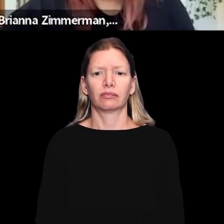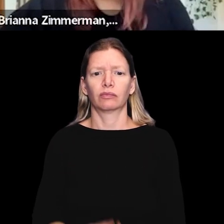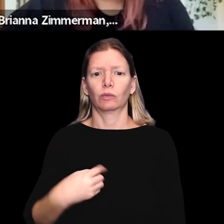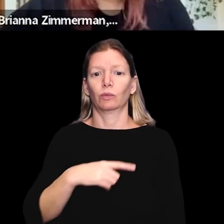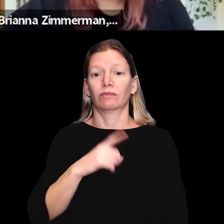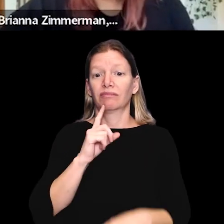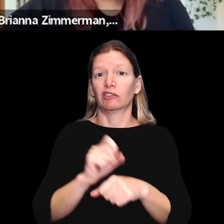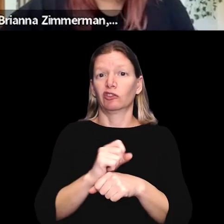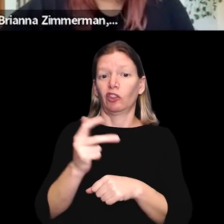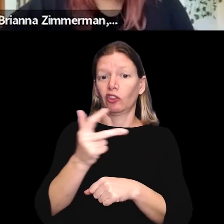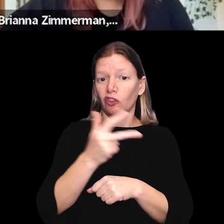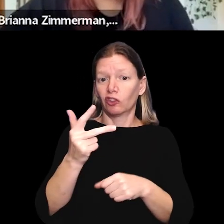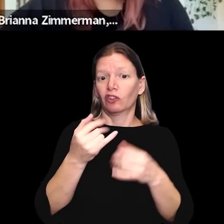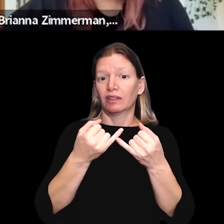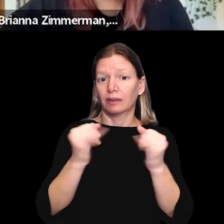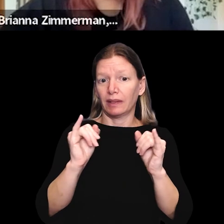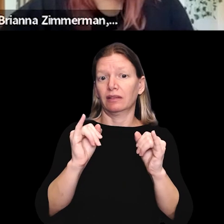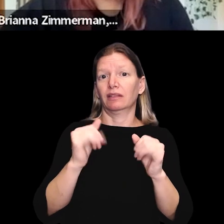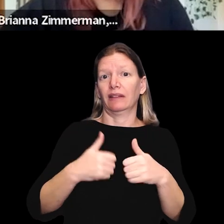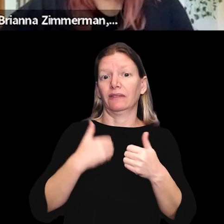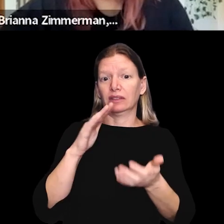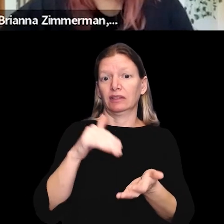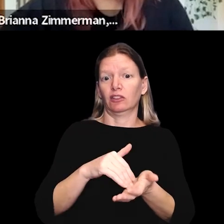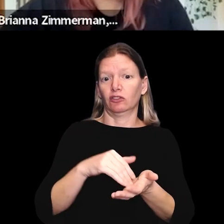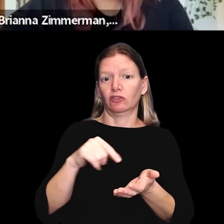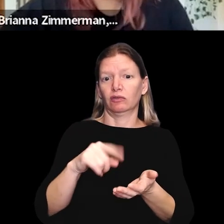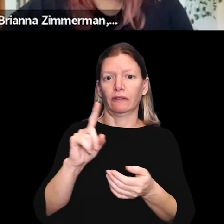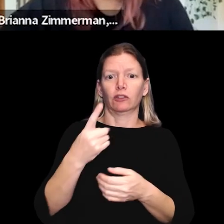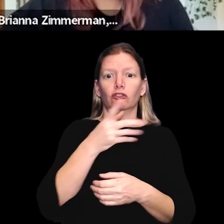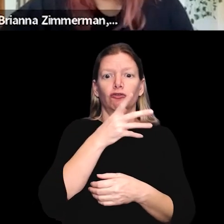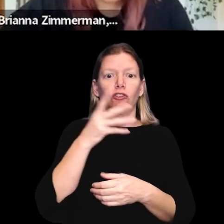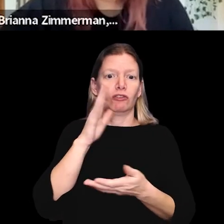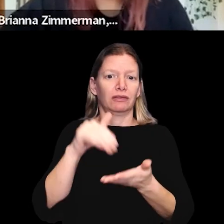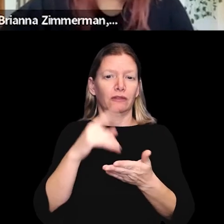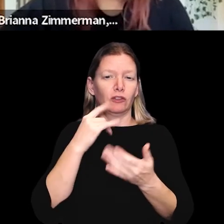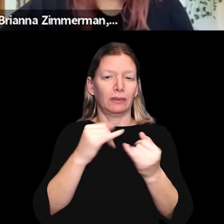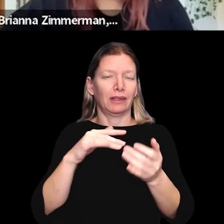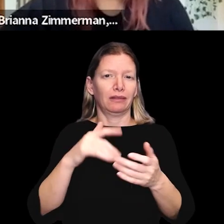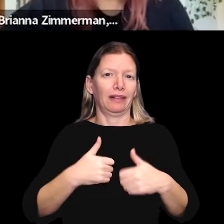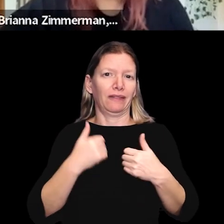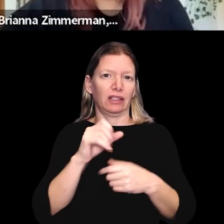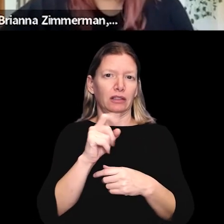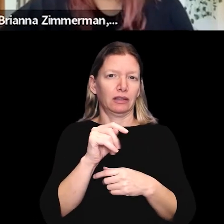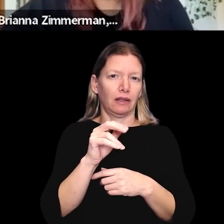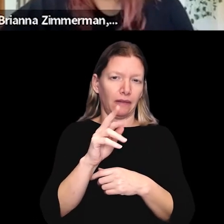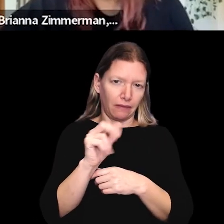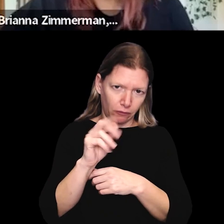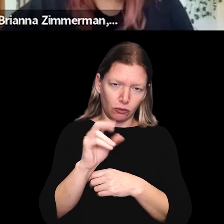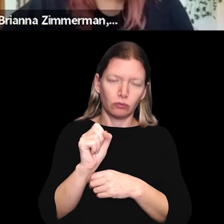we were the actually the third independent living center in the country and the first rural center for independent living